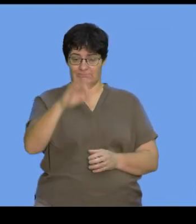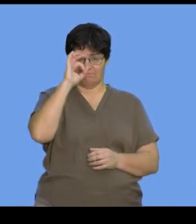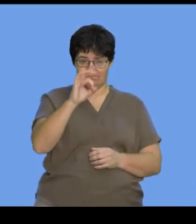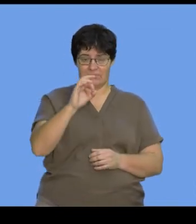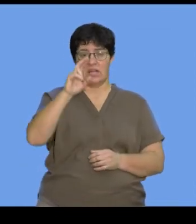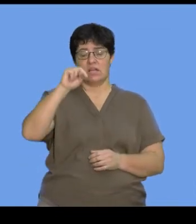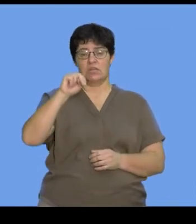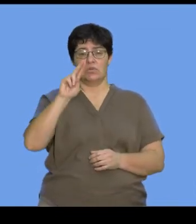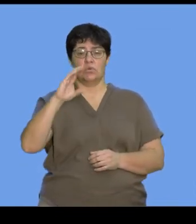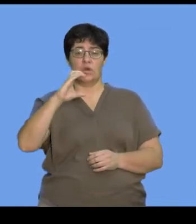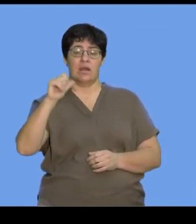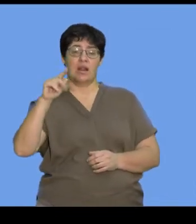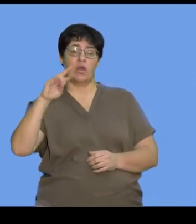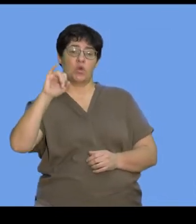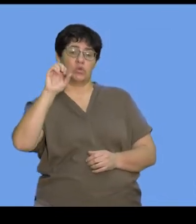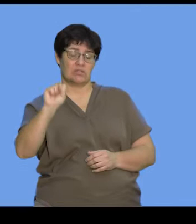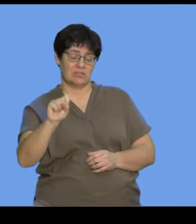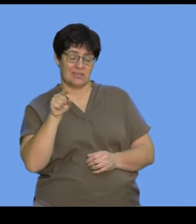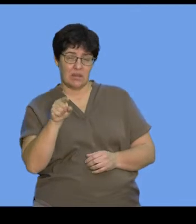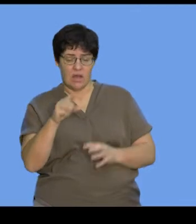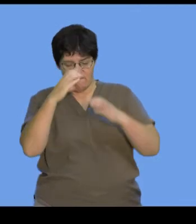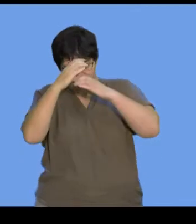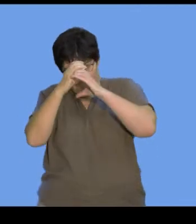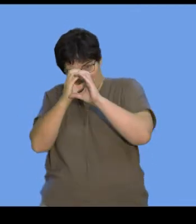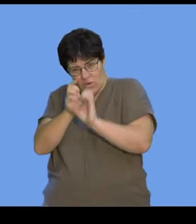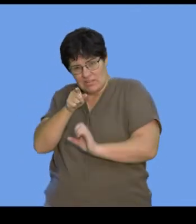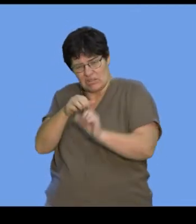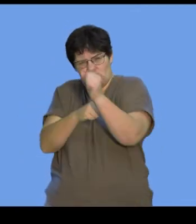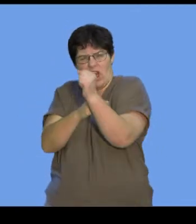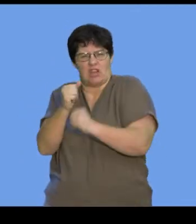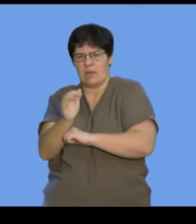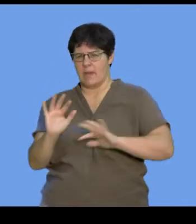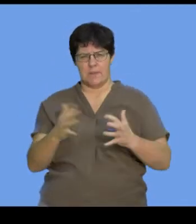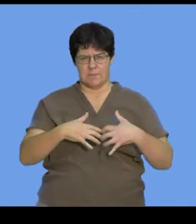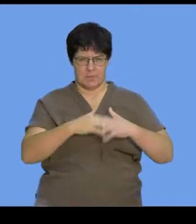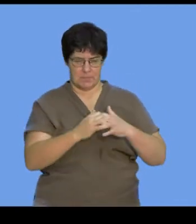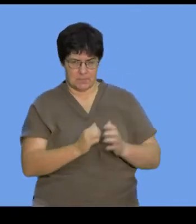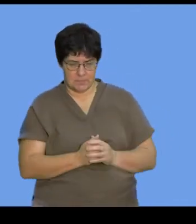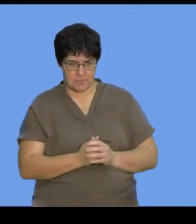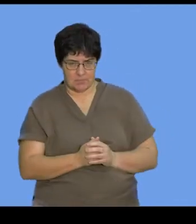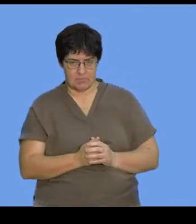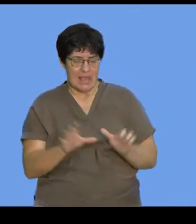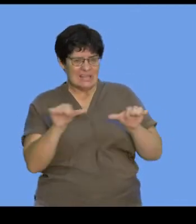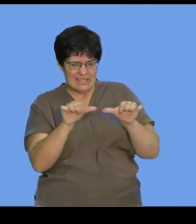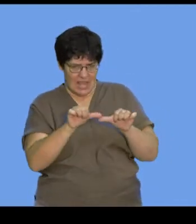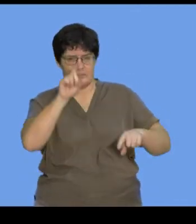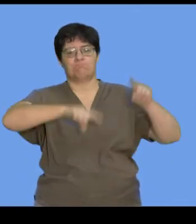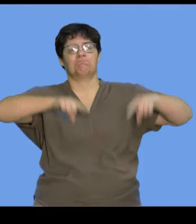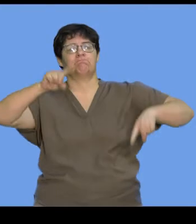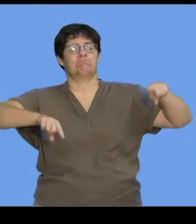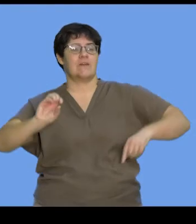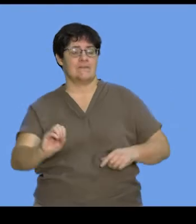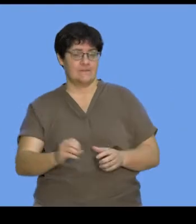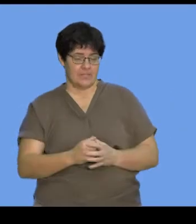structure of the nucleus in detail, it's important that we zone in on the structure of the nucleus. And the size of the nucleus may vary. And